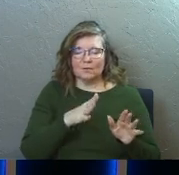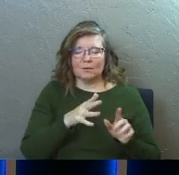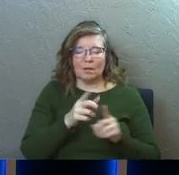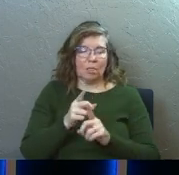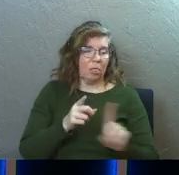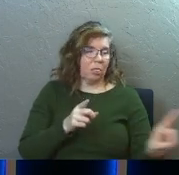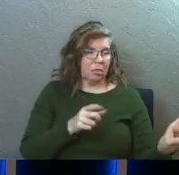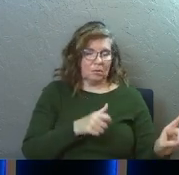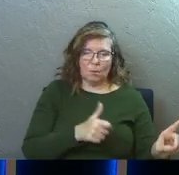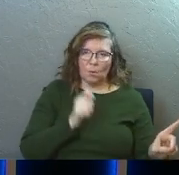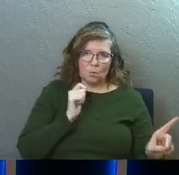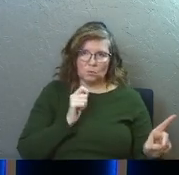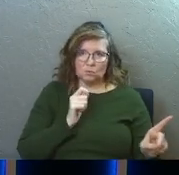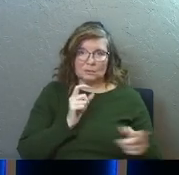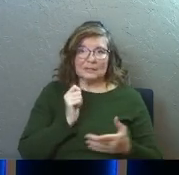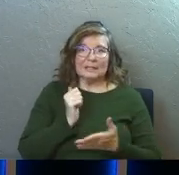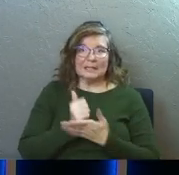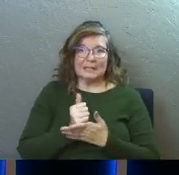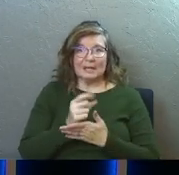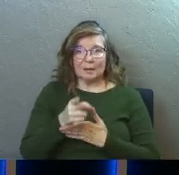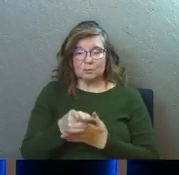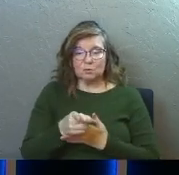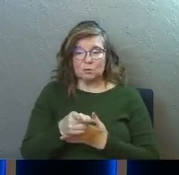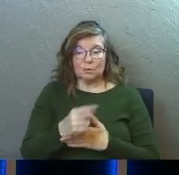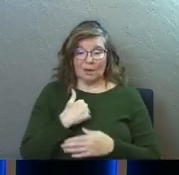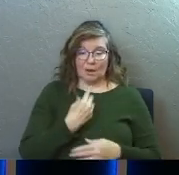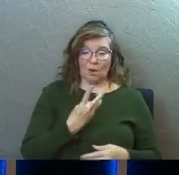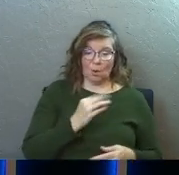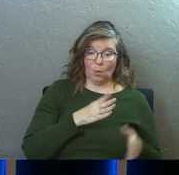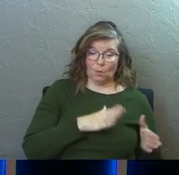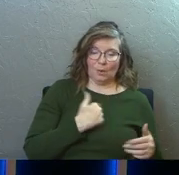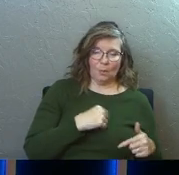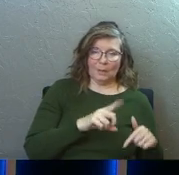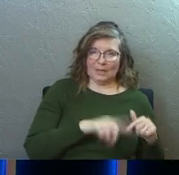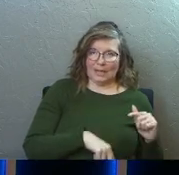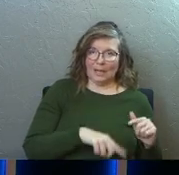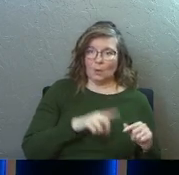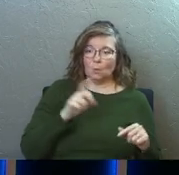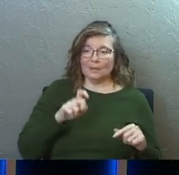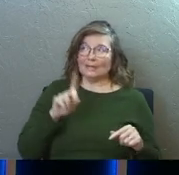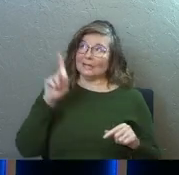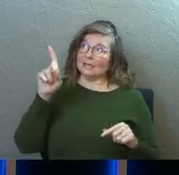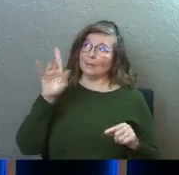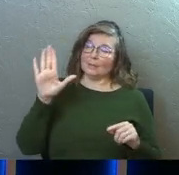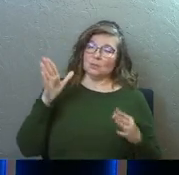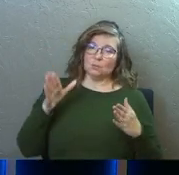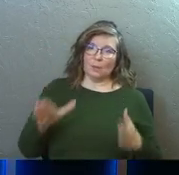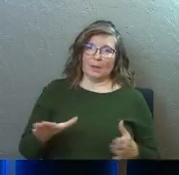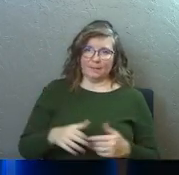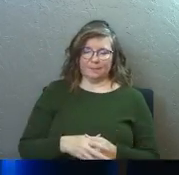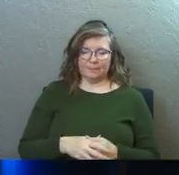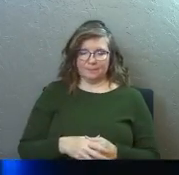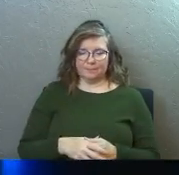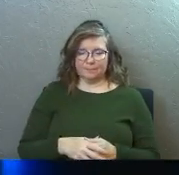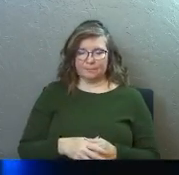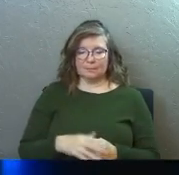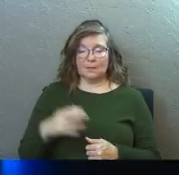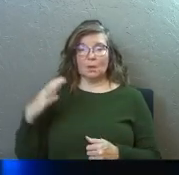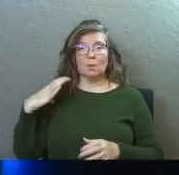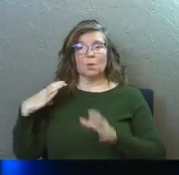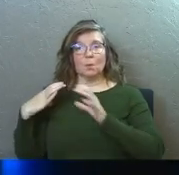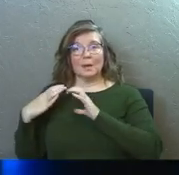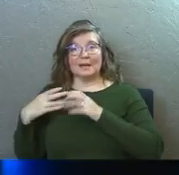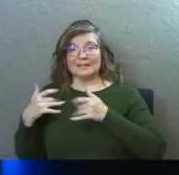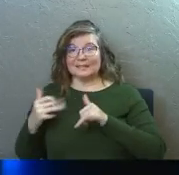or in our way, we cannot. We need him in his way. The weight of life is still